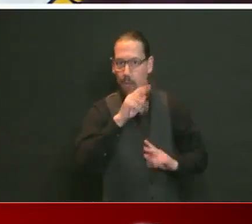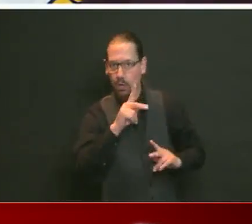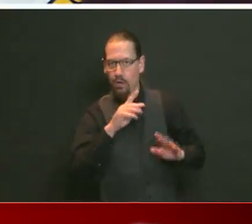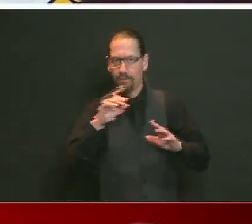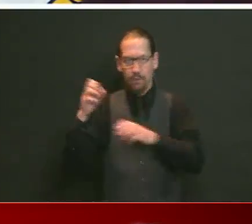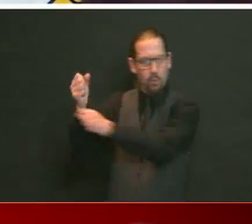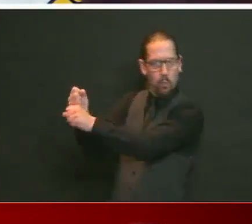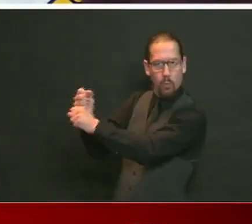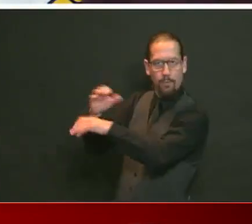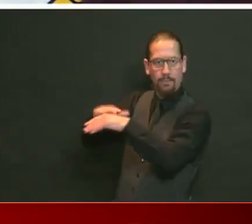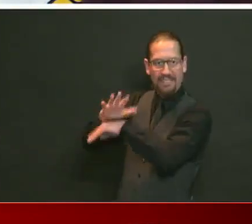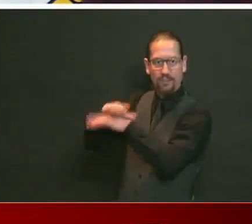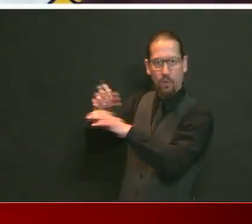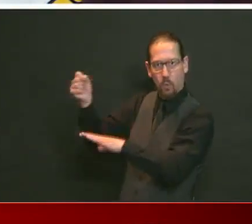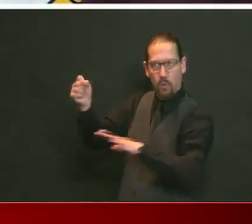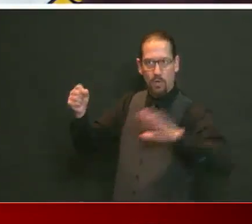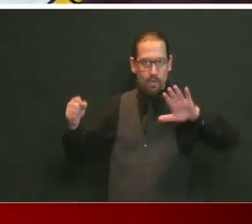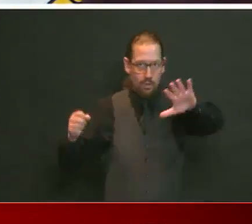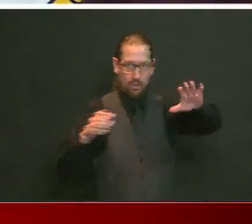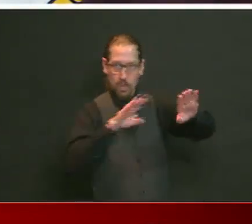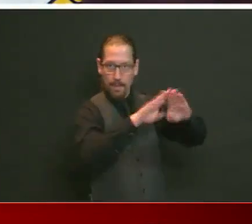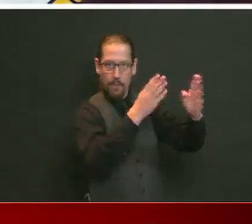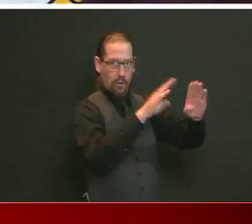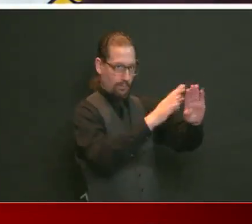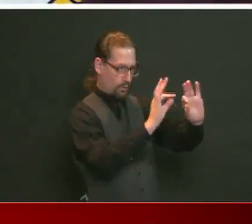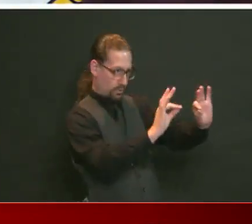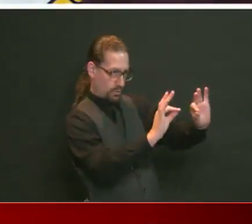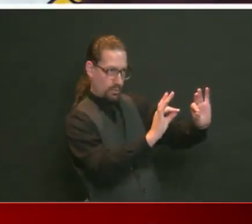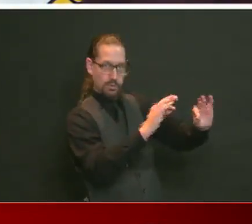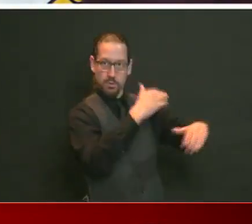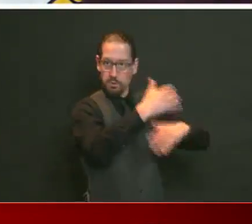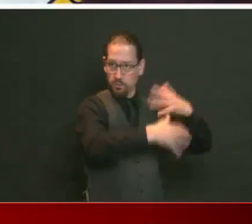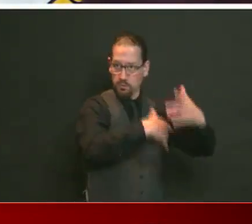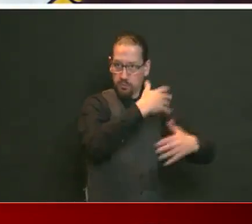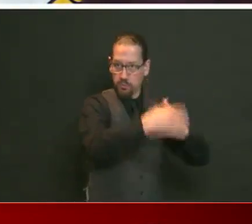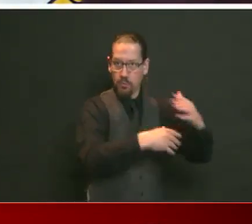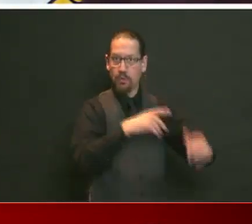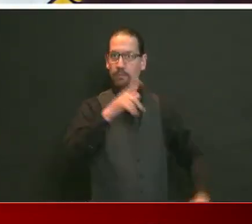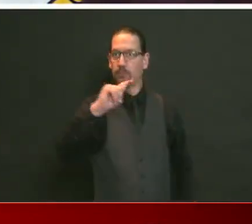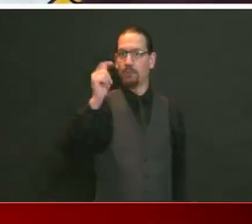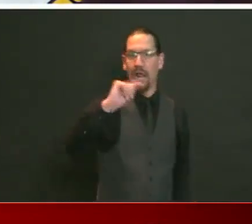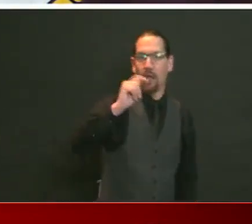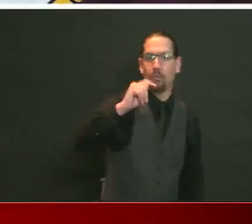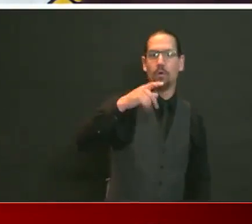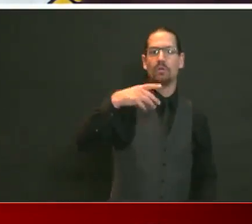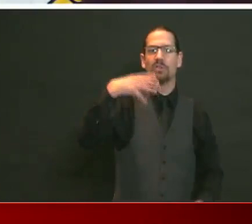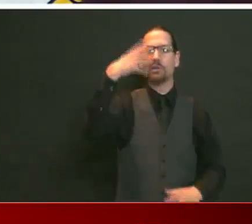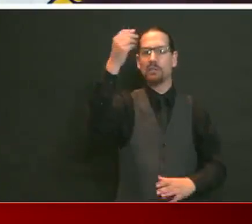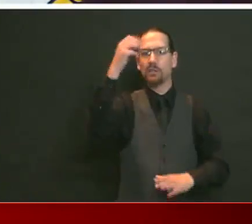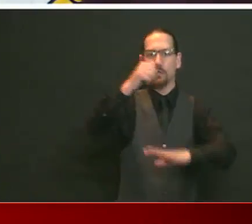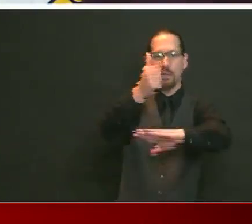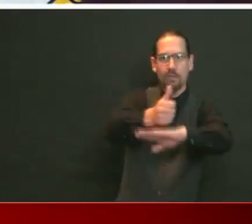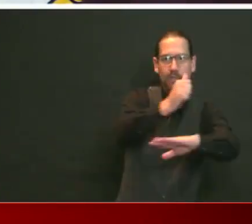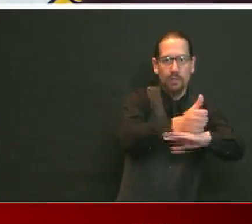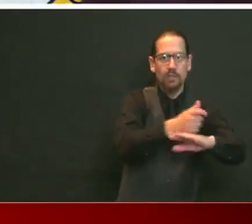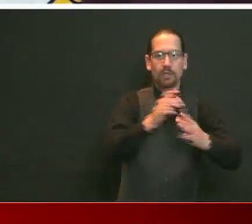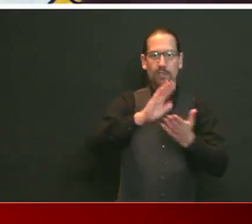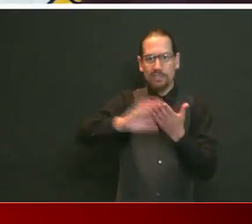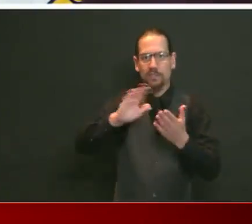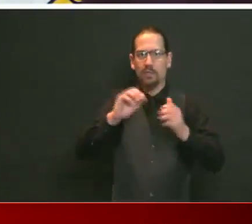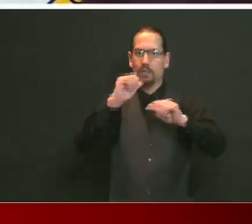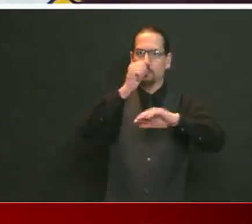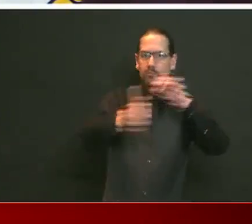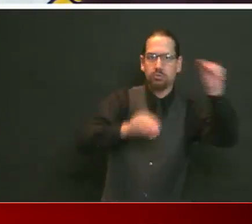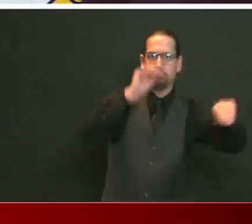the extra porta parties, the extra enforcement, et cetera, making sure we have compliance. So, it was a balance between